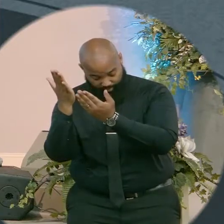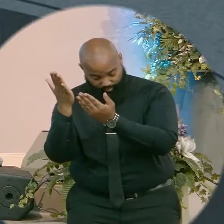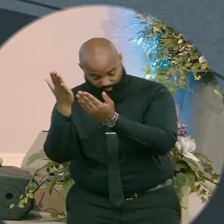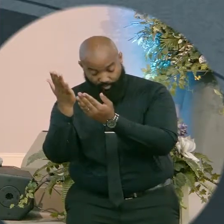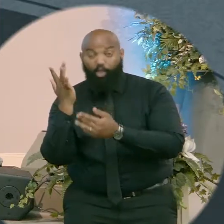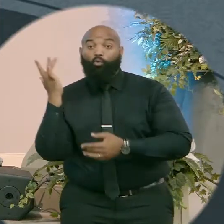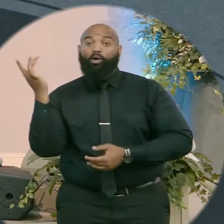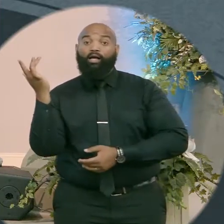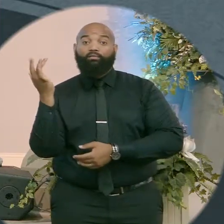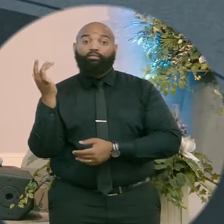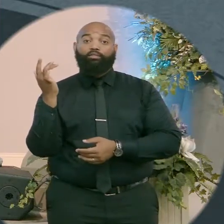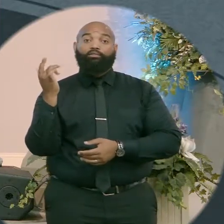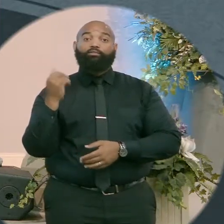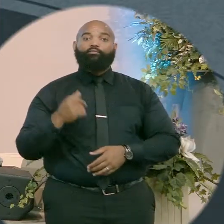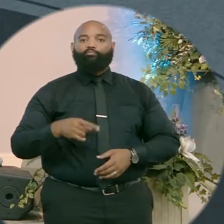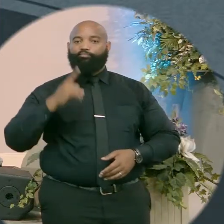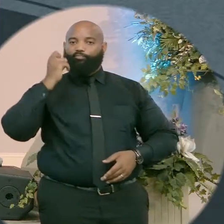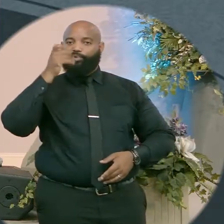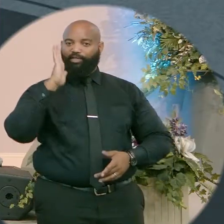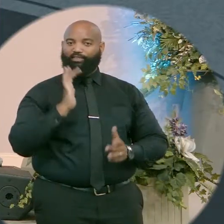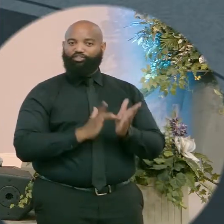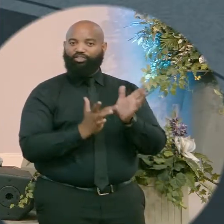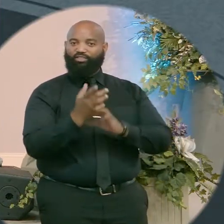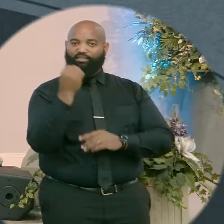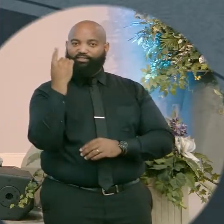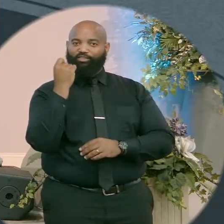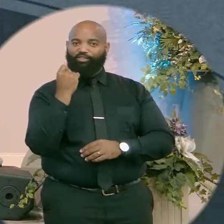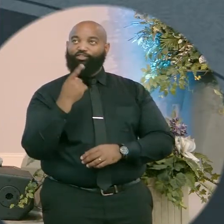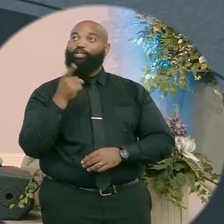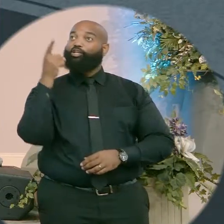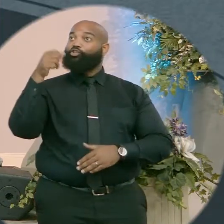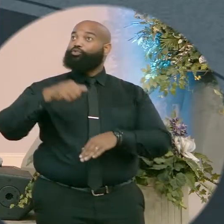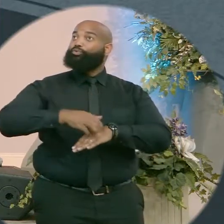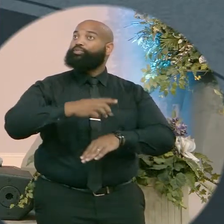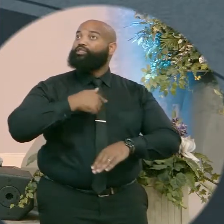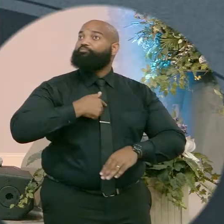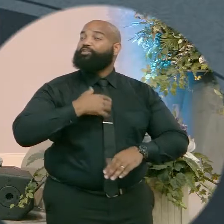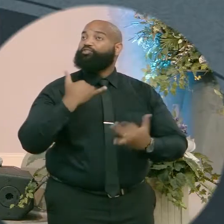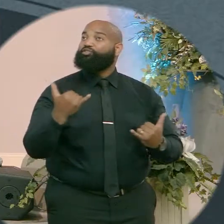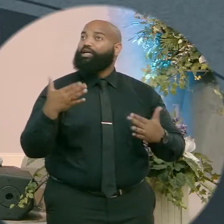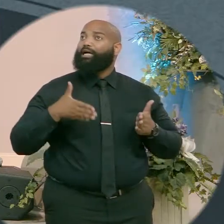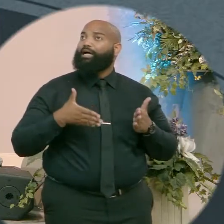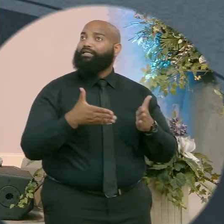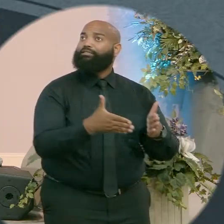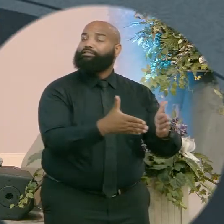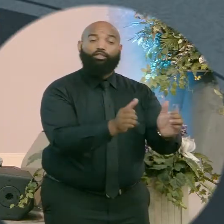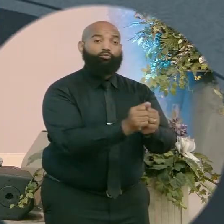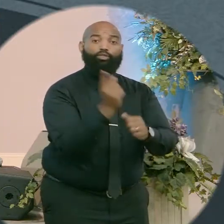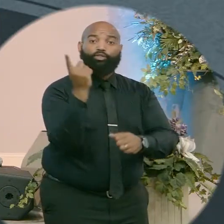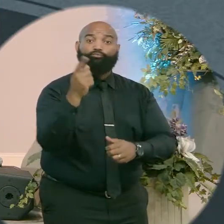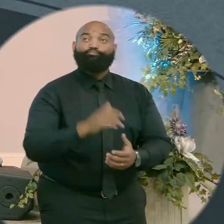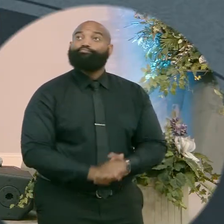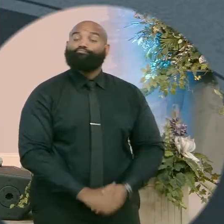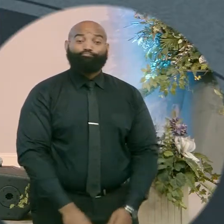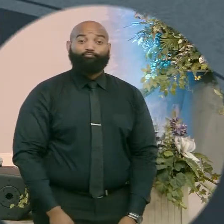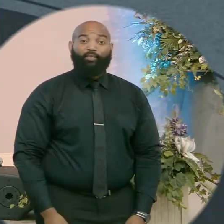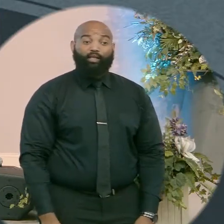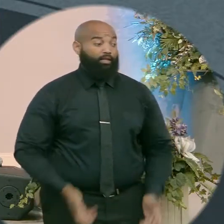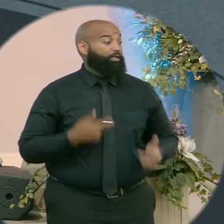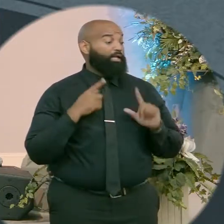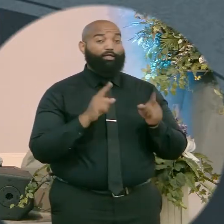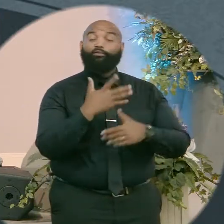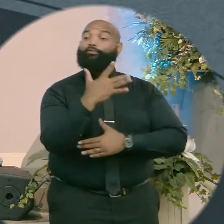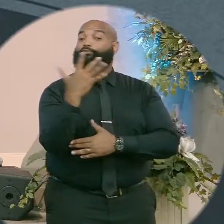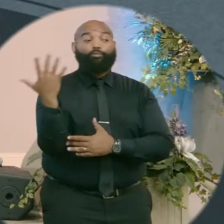Why, because he know who sent him and he know why he sent him and he stayed on mission. He understood that the wilderness and the wild animals and whatever